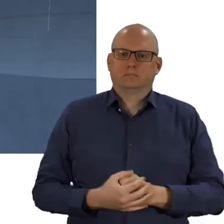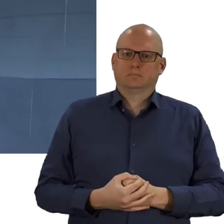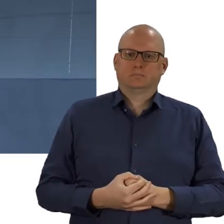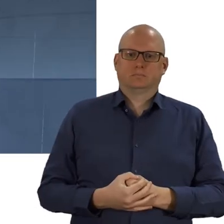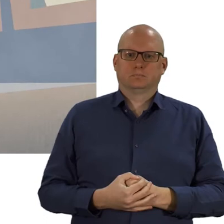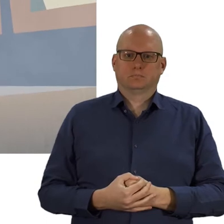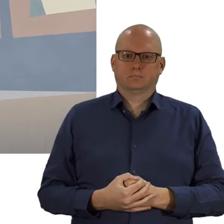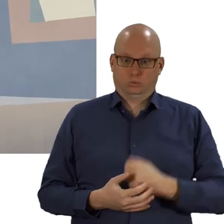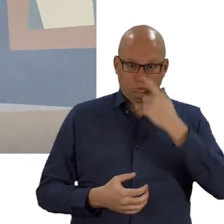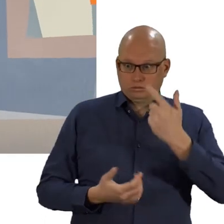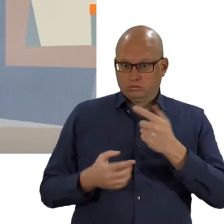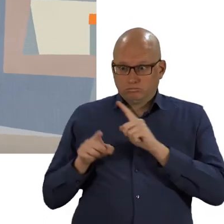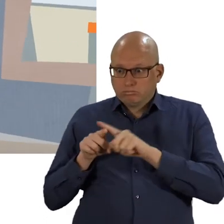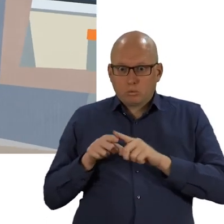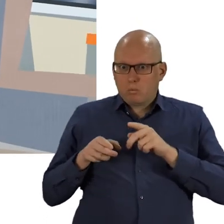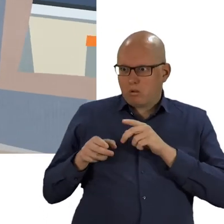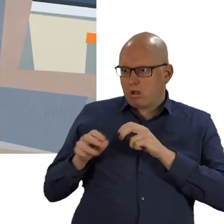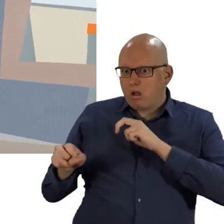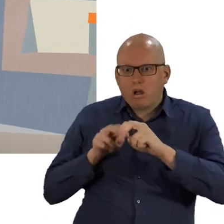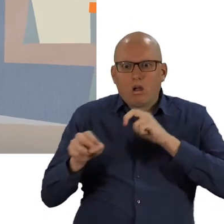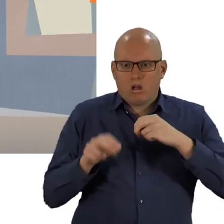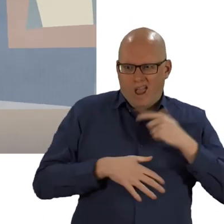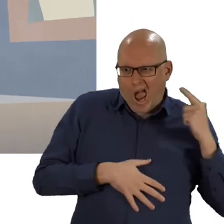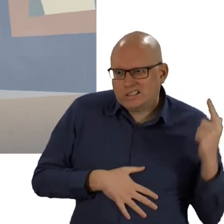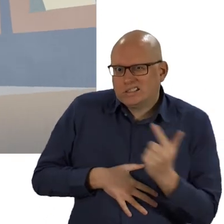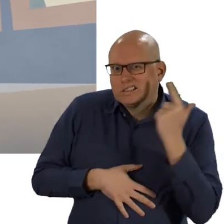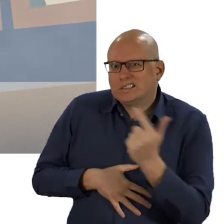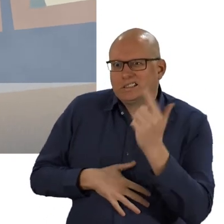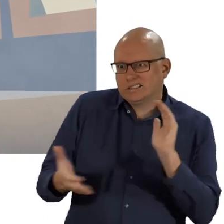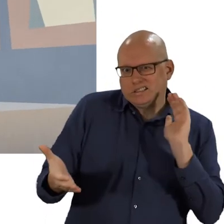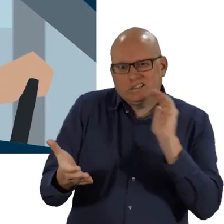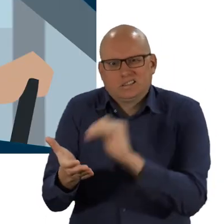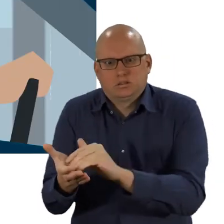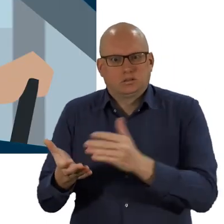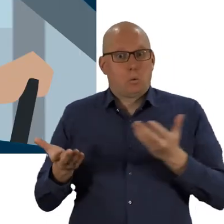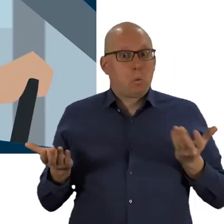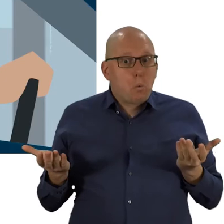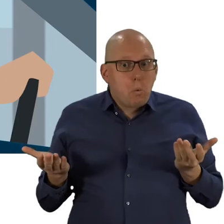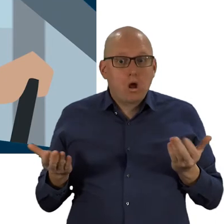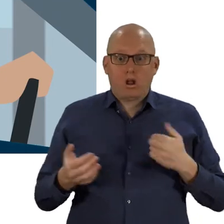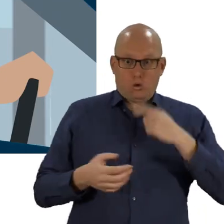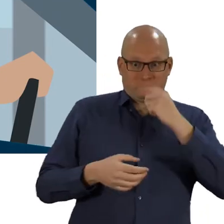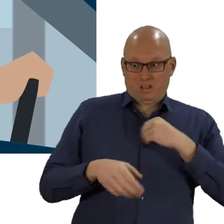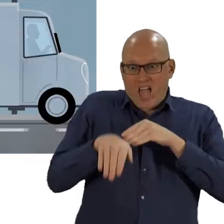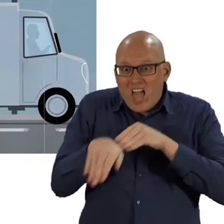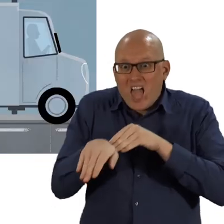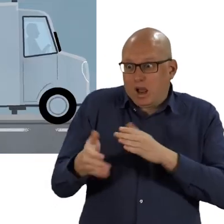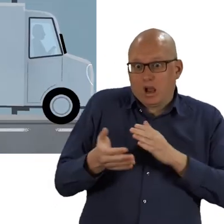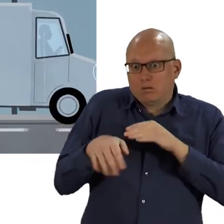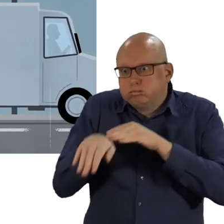Whether you're traveling a long way or just trying to make it across town,